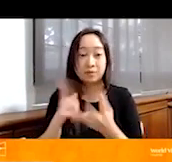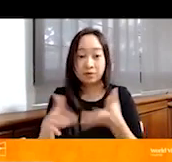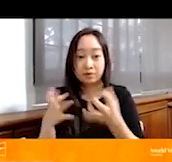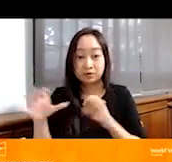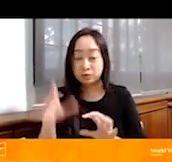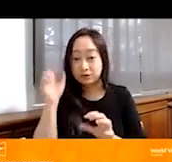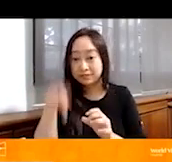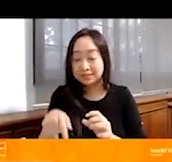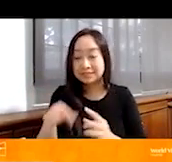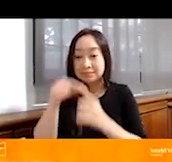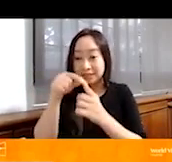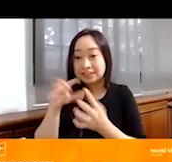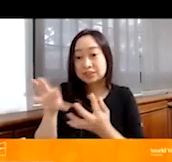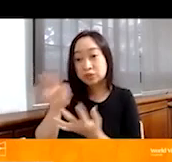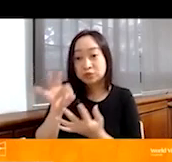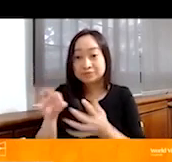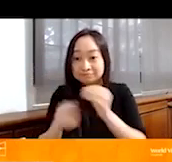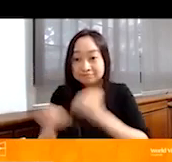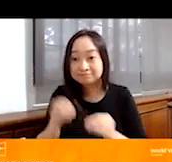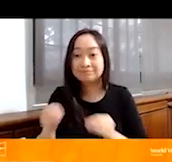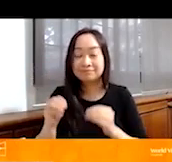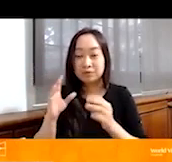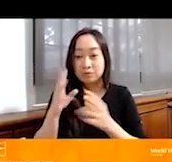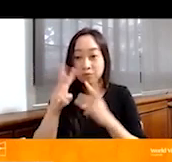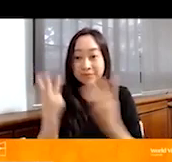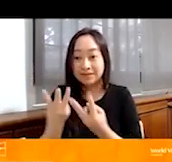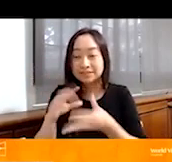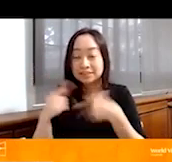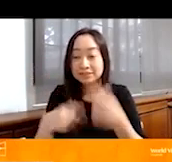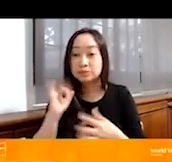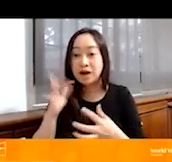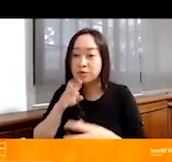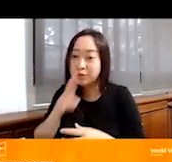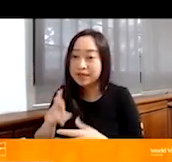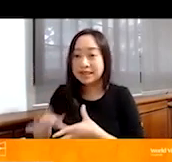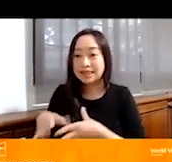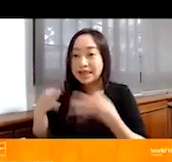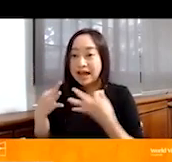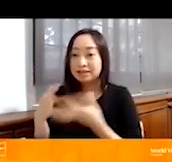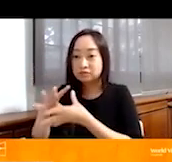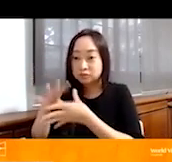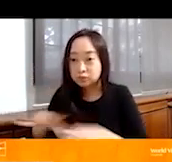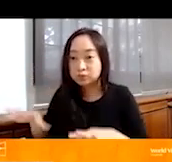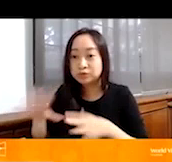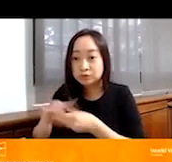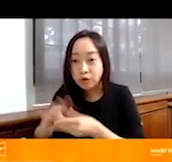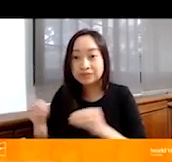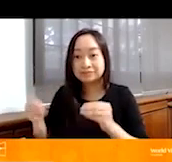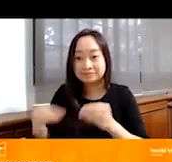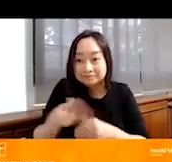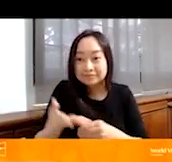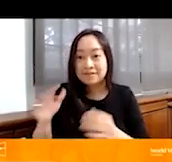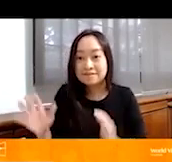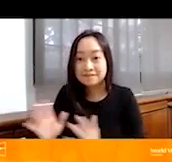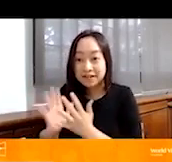specially curated webinar series was to really bring to life real stories of children facing real challenges. And